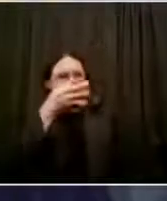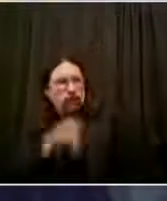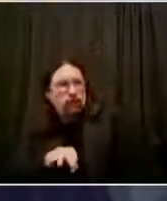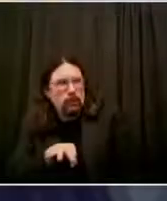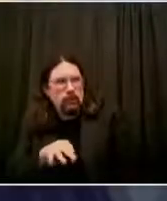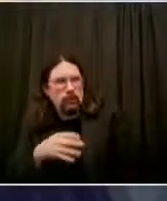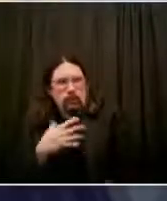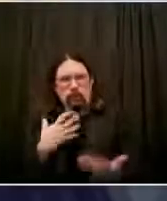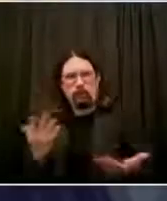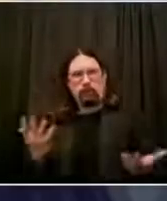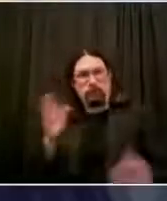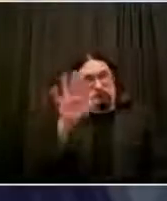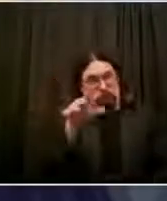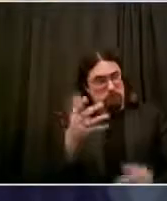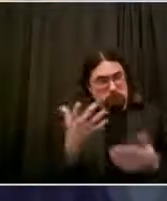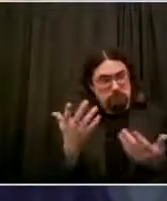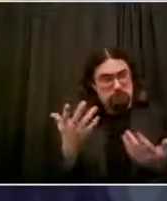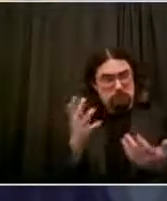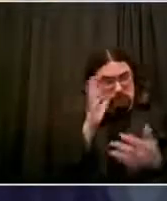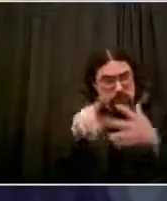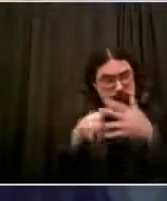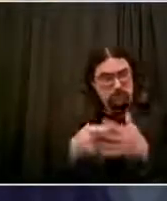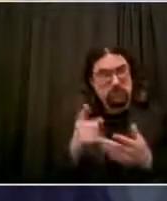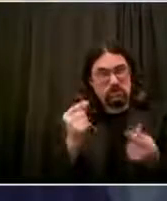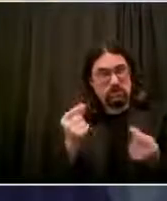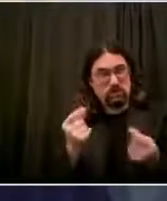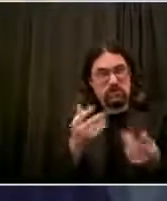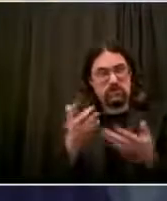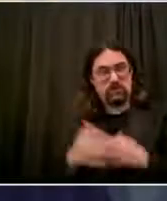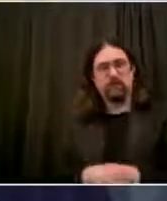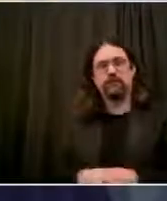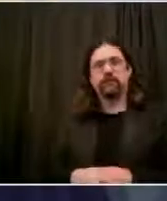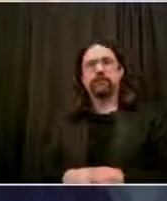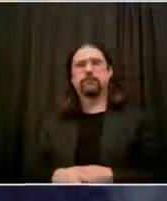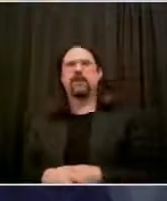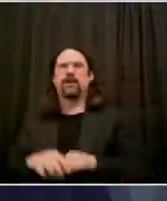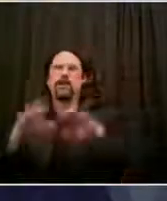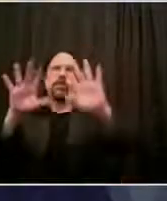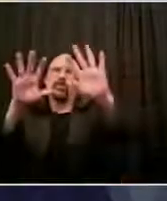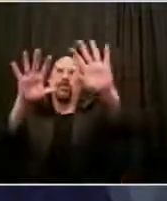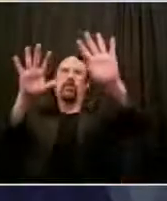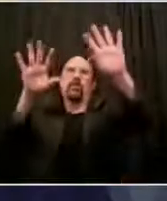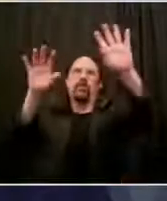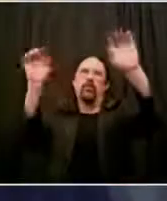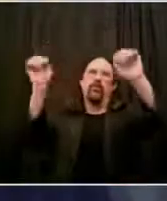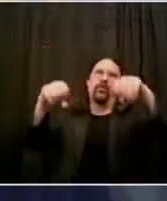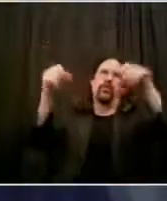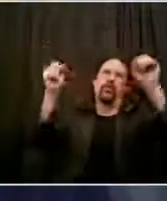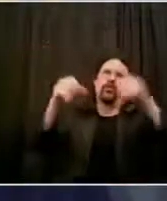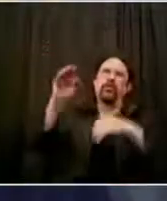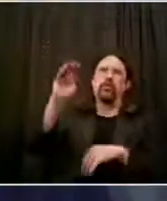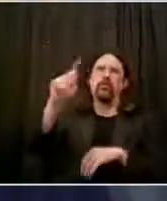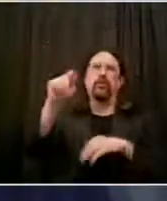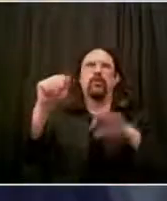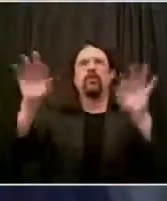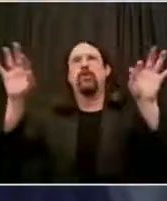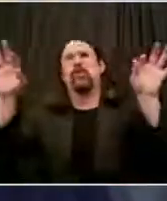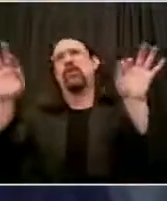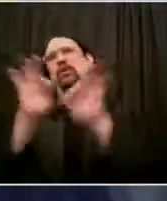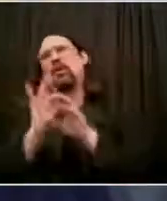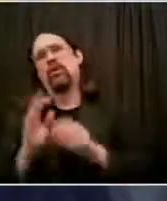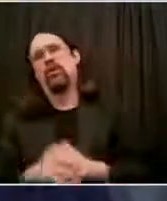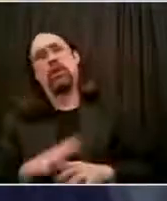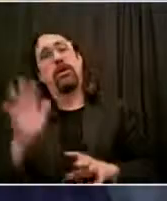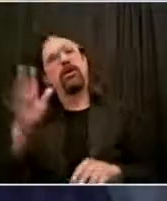believe it will be really helpful to have markings on every platform. Look, folks who own grocery stores, supermarkets, they put